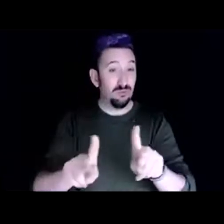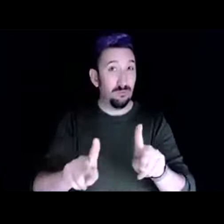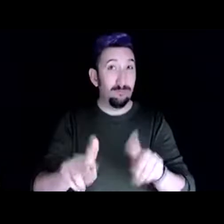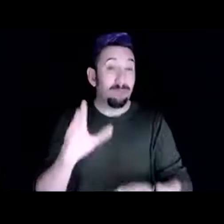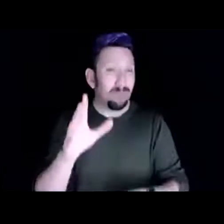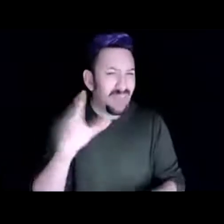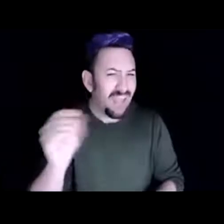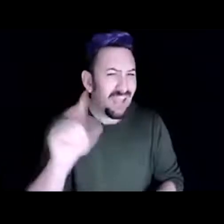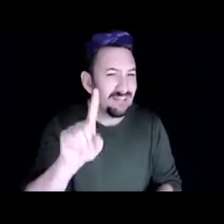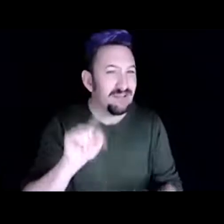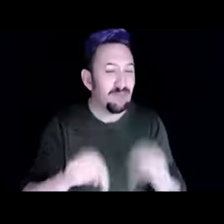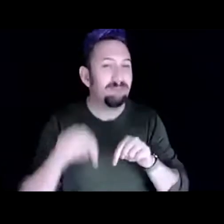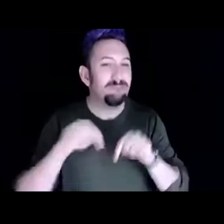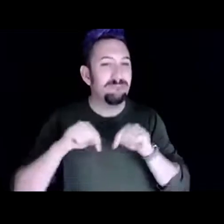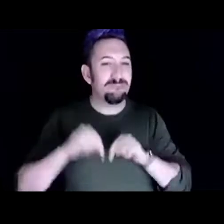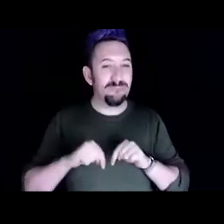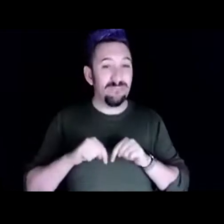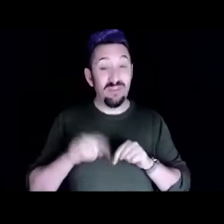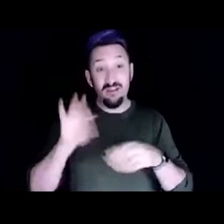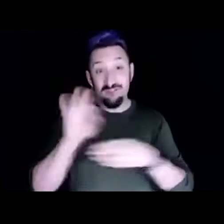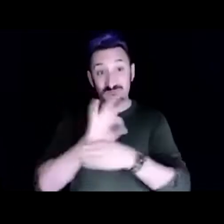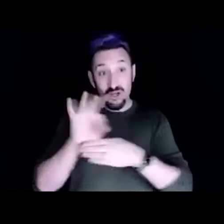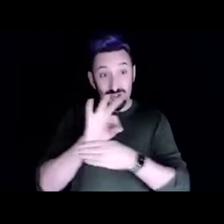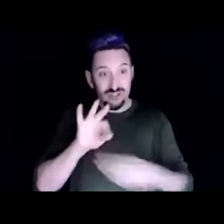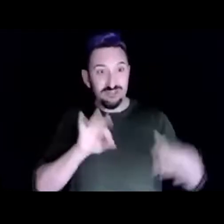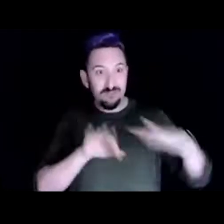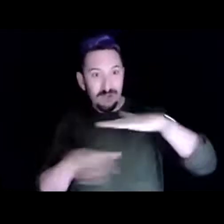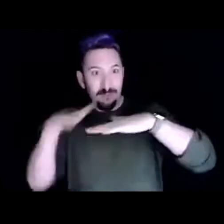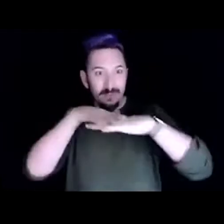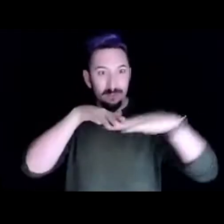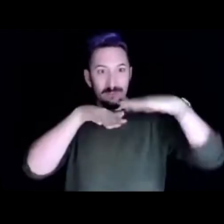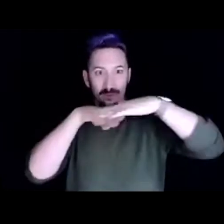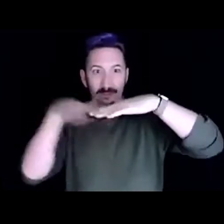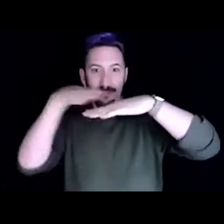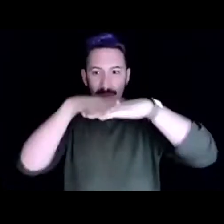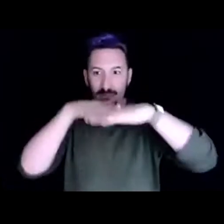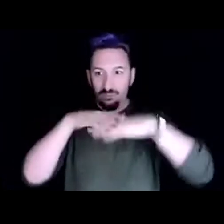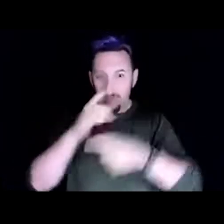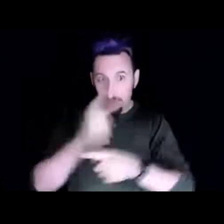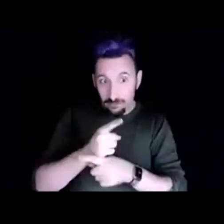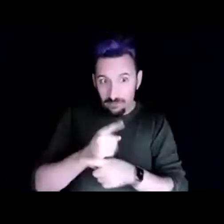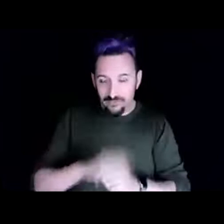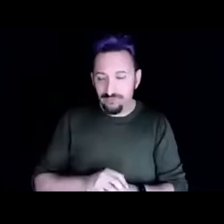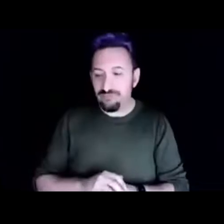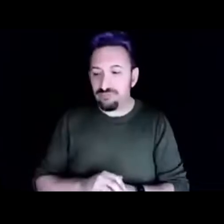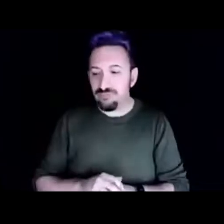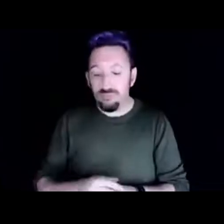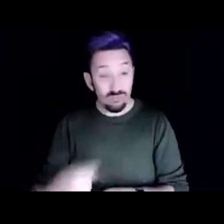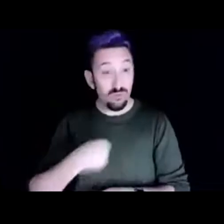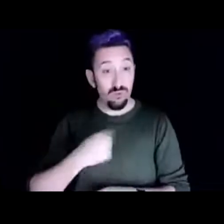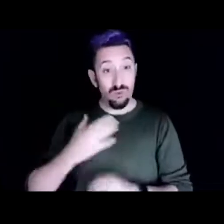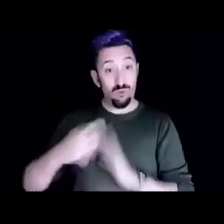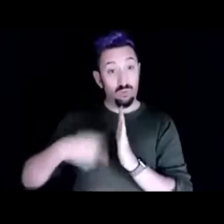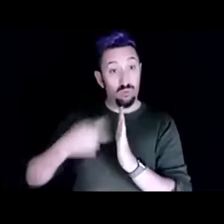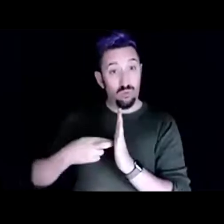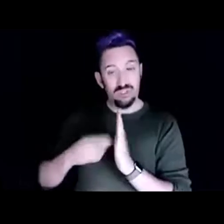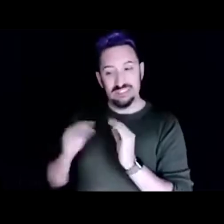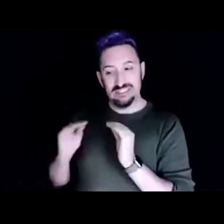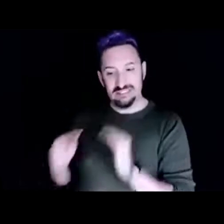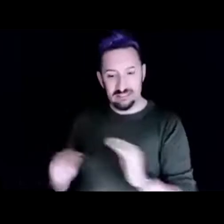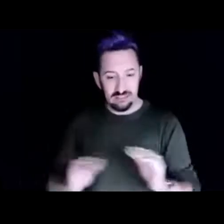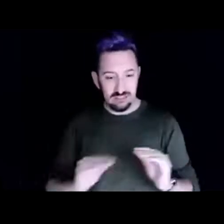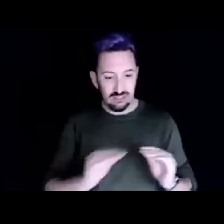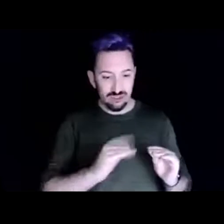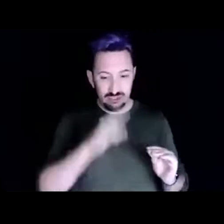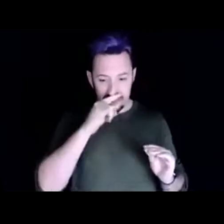functions right I was charged with helping kids learn how to grow food and feeding them and growing